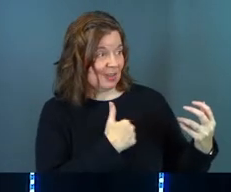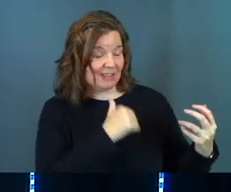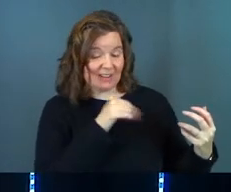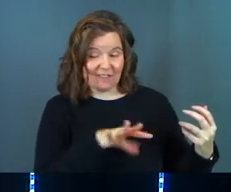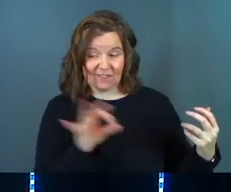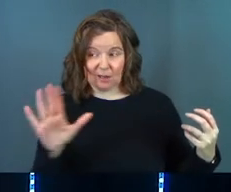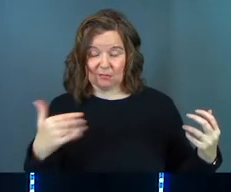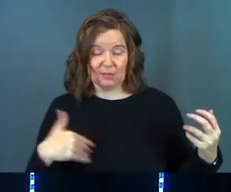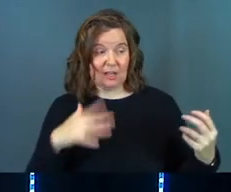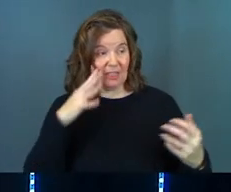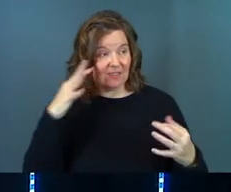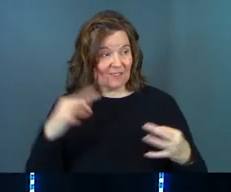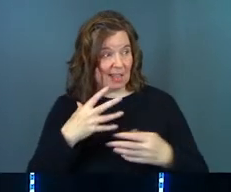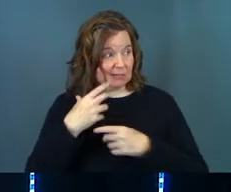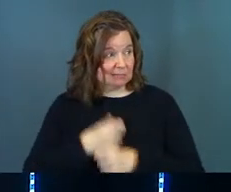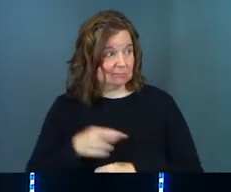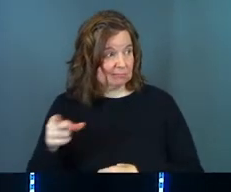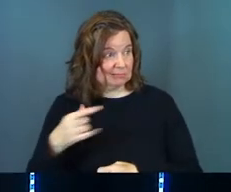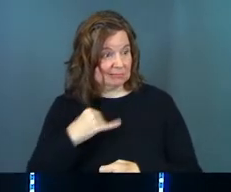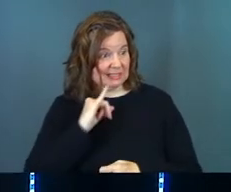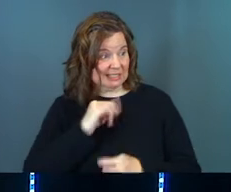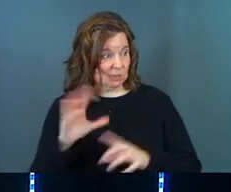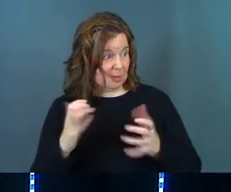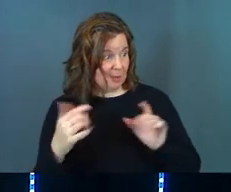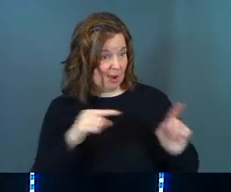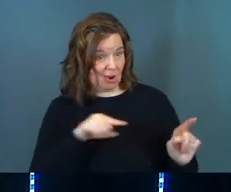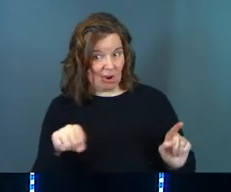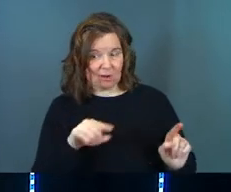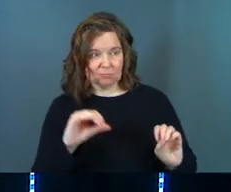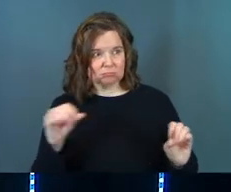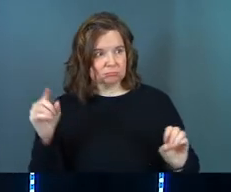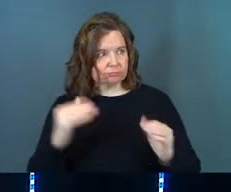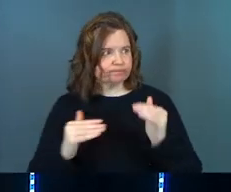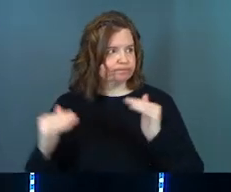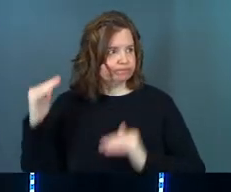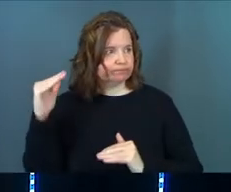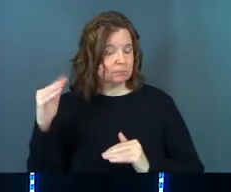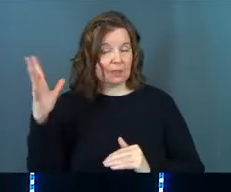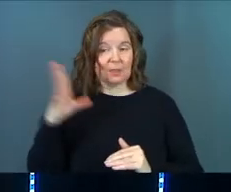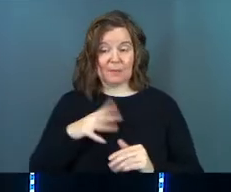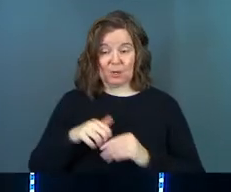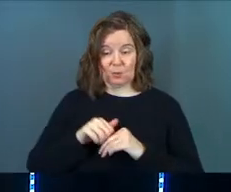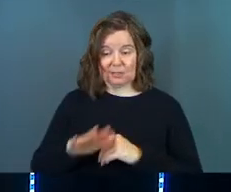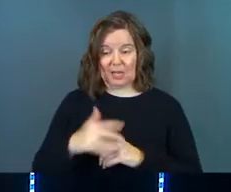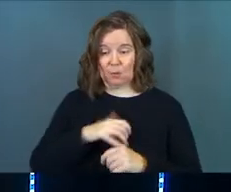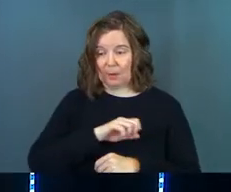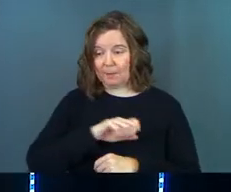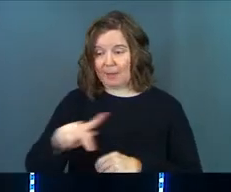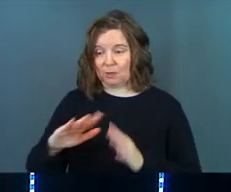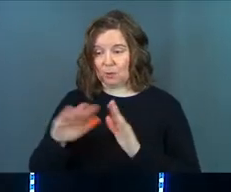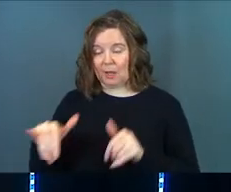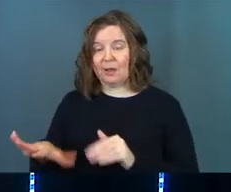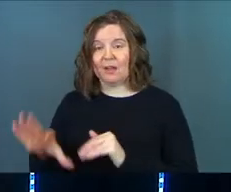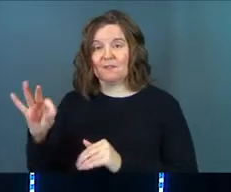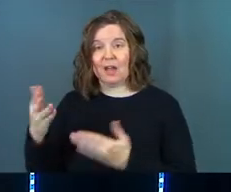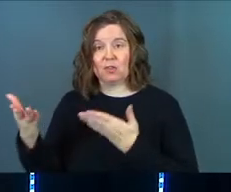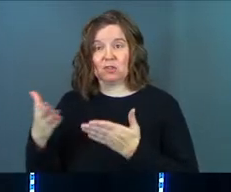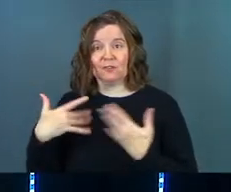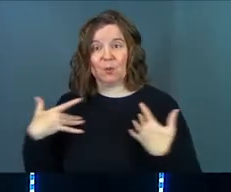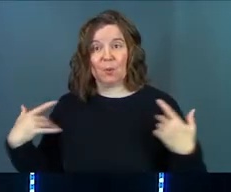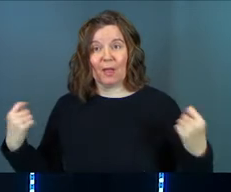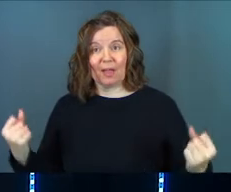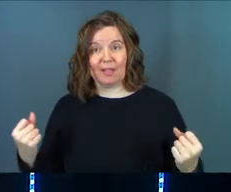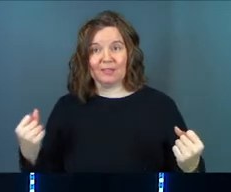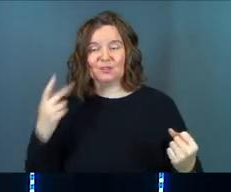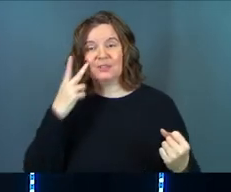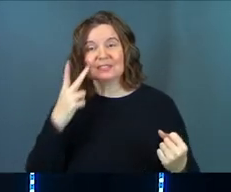found such great faith in Israel. And then the men who had been sent returned to the house and found the servant well.